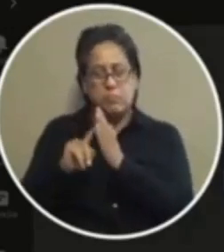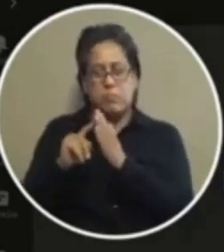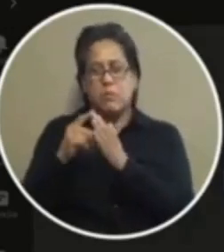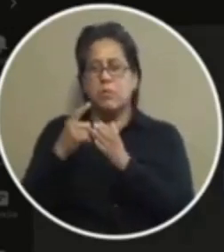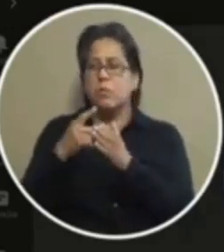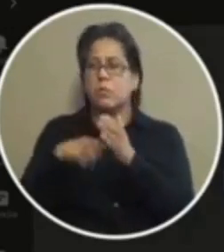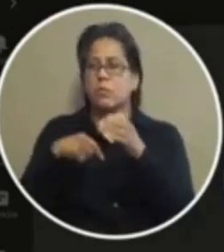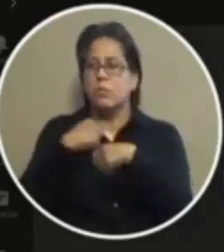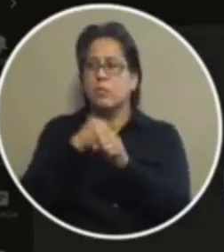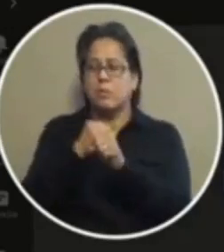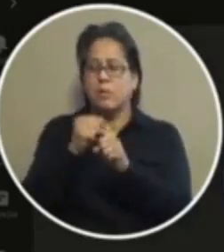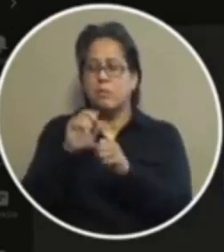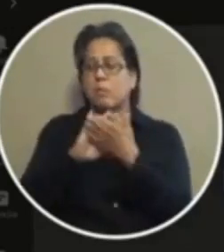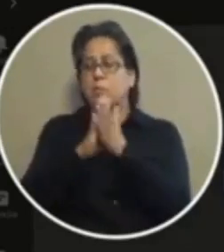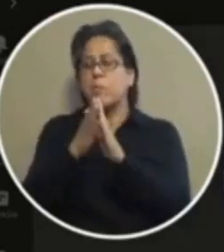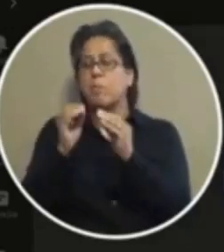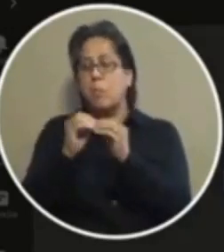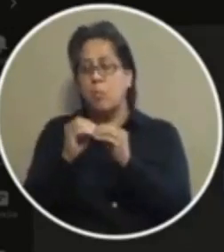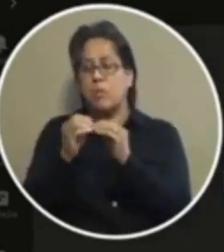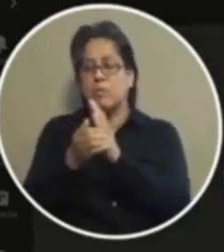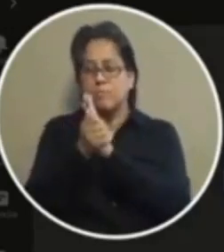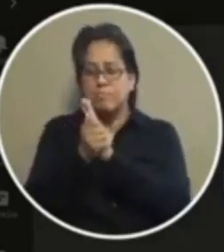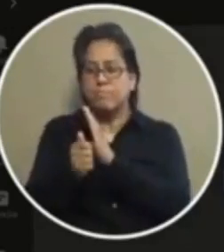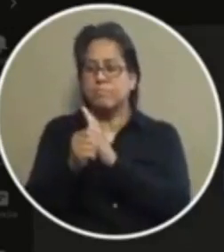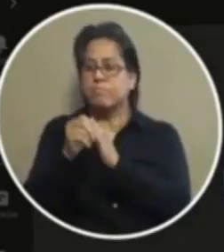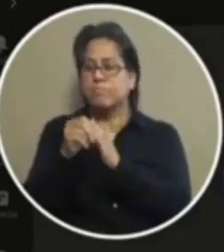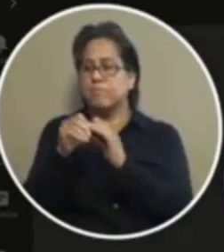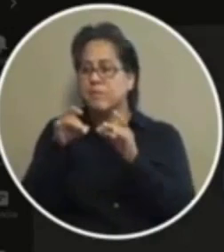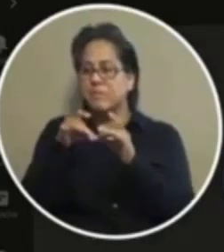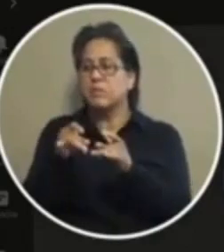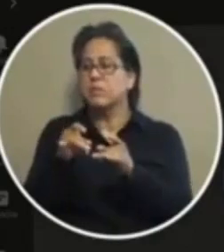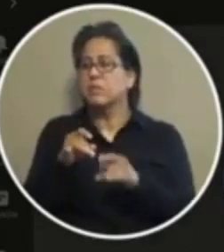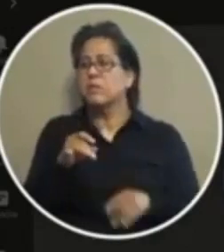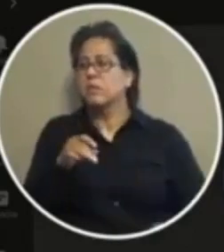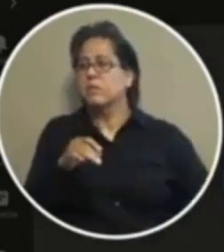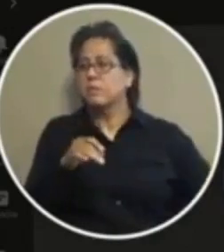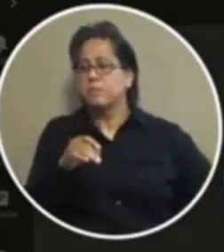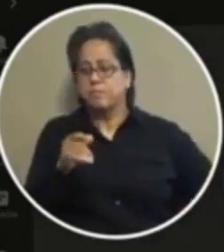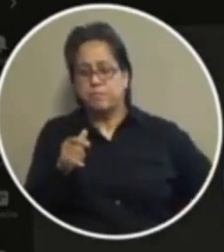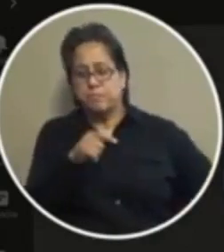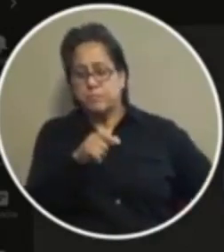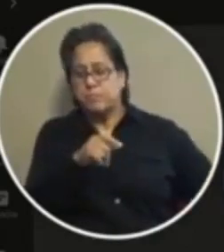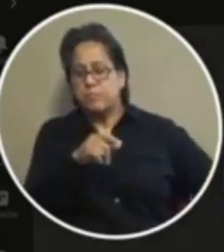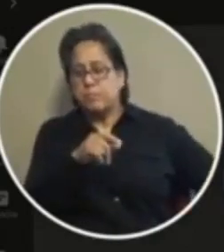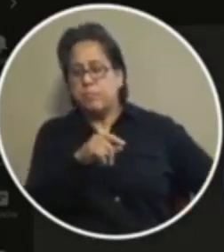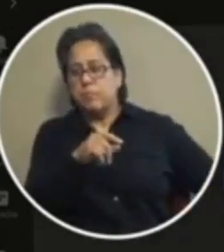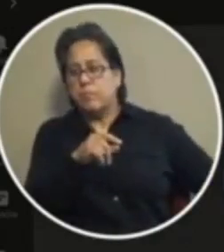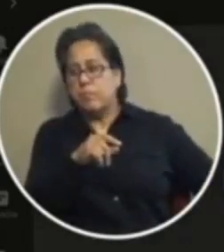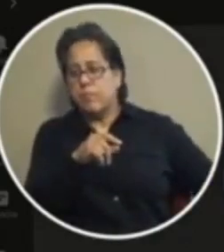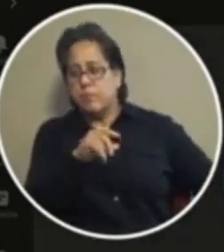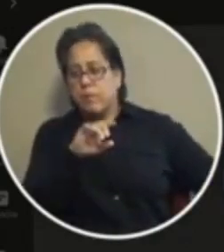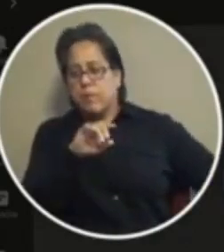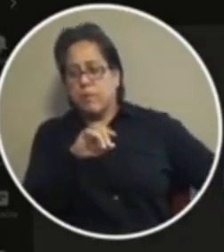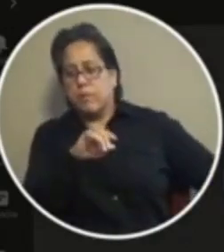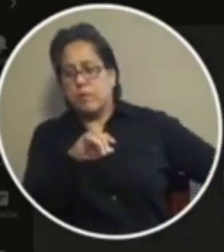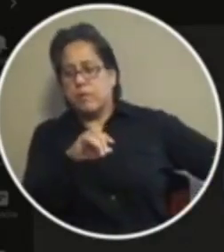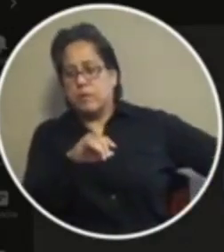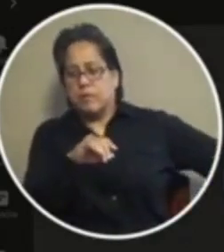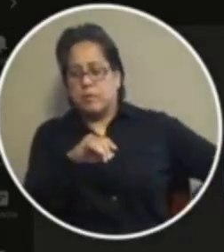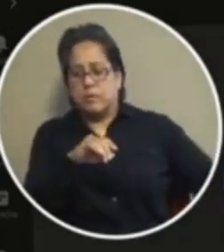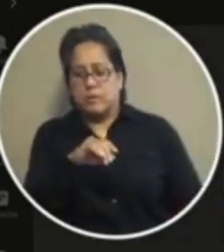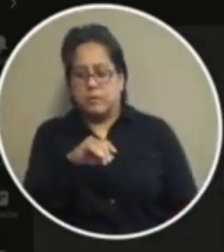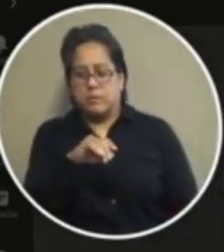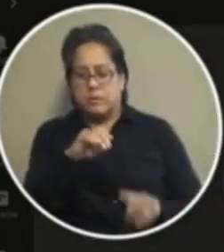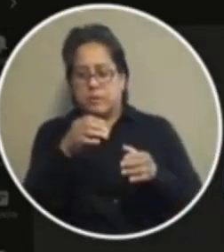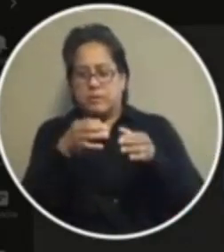as to make that efficient okay and at the same time i remember uh judge morales said that all they would have to do was uh tweak